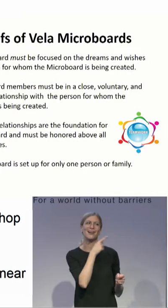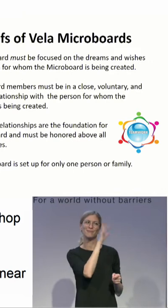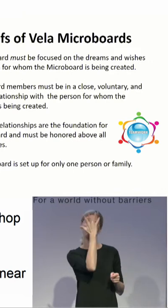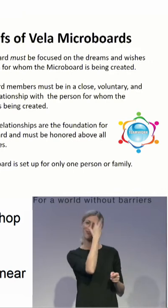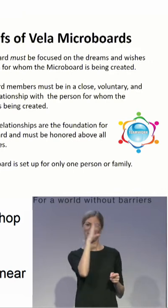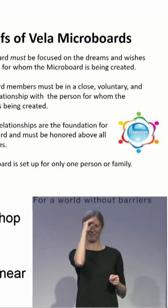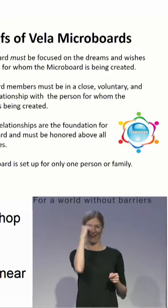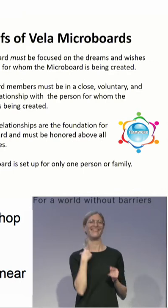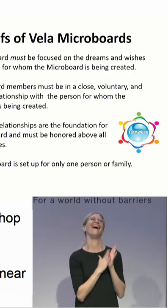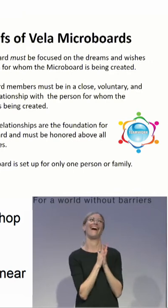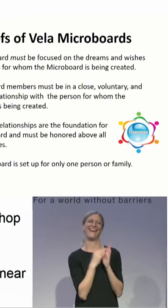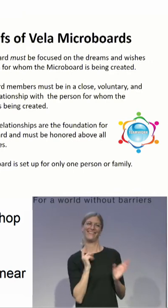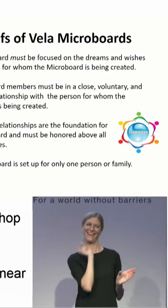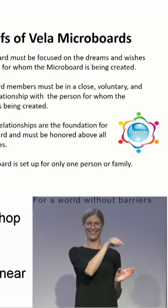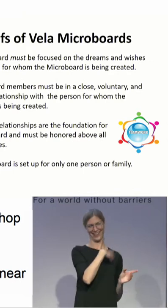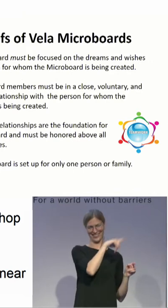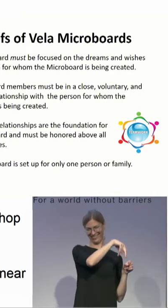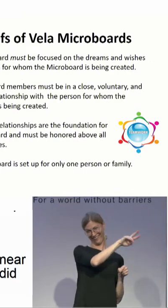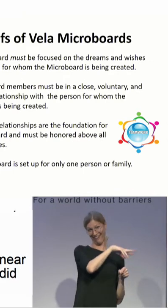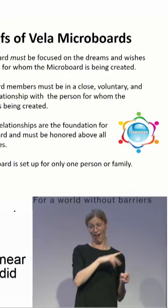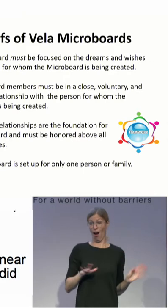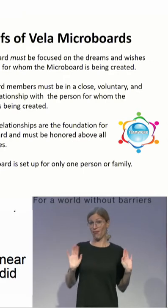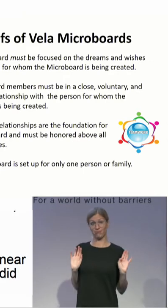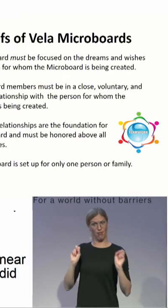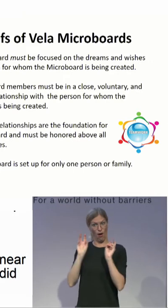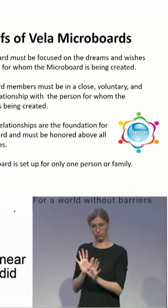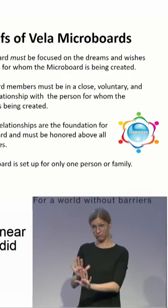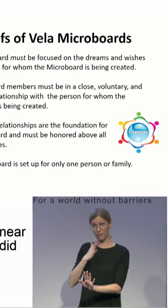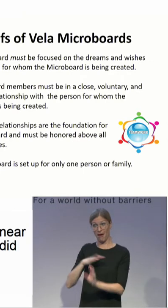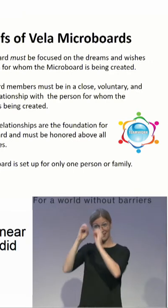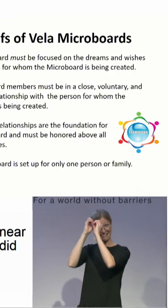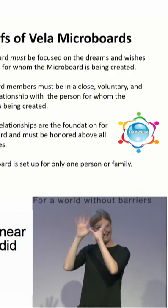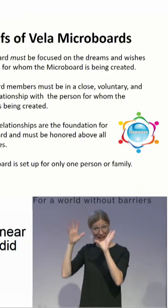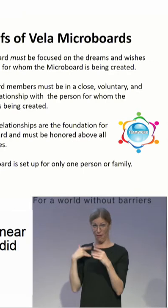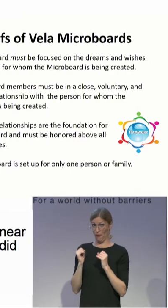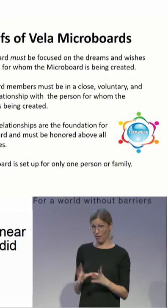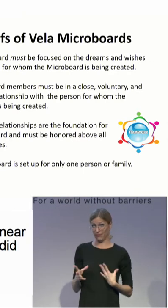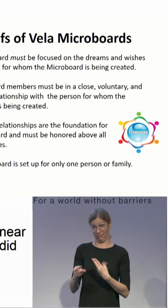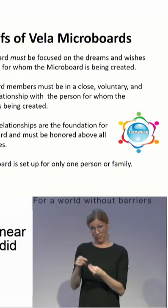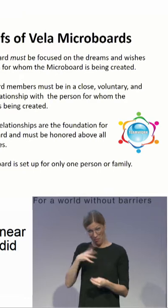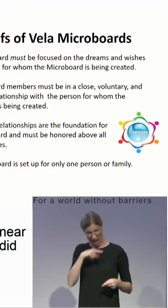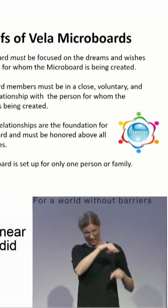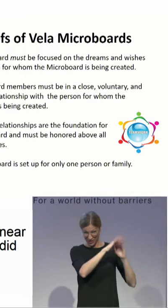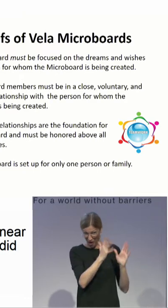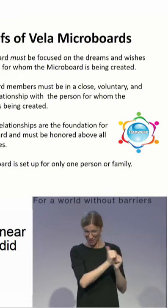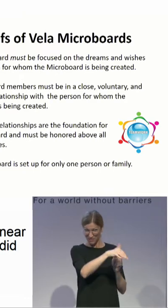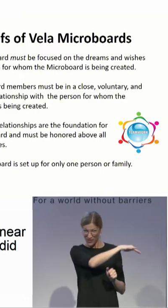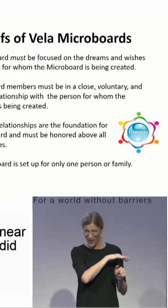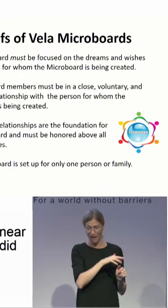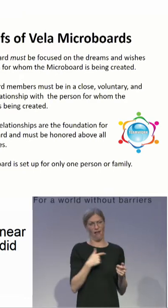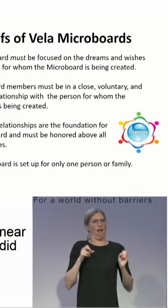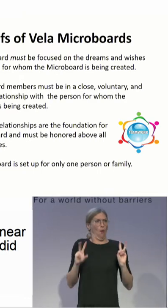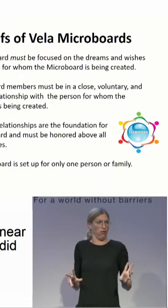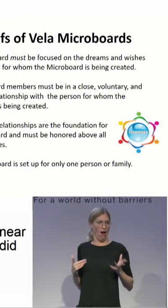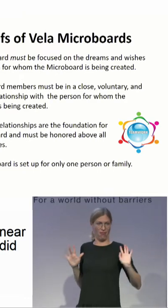not? So we found her a place to live that met her criteria. So the boards really work to find those things that matter to people. And those are lighthearted